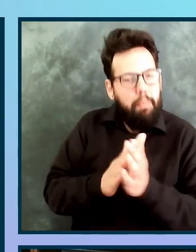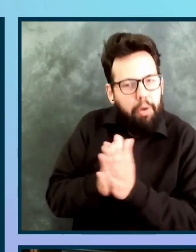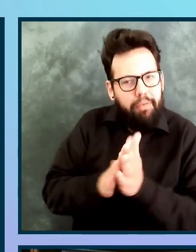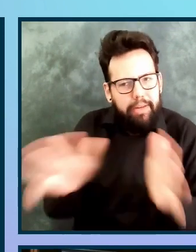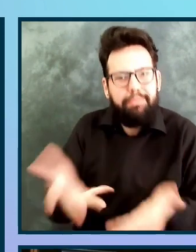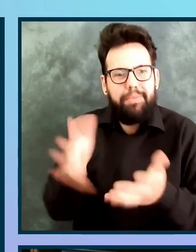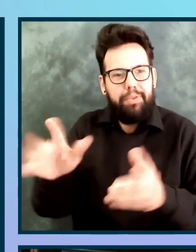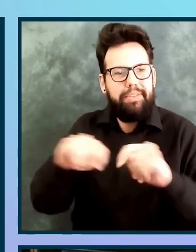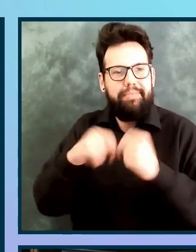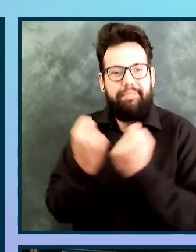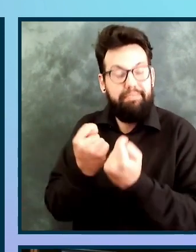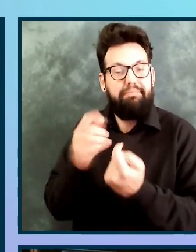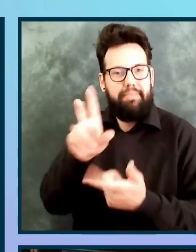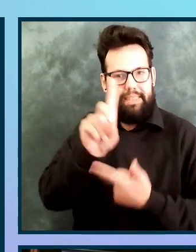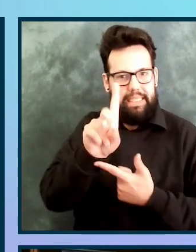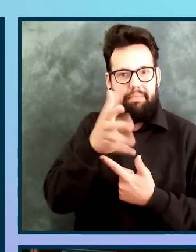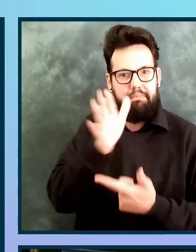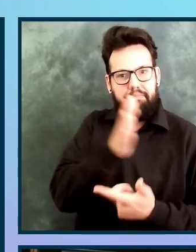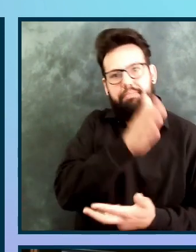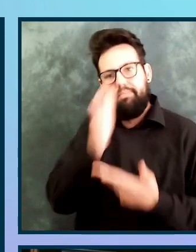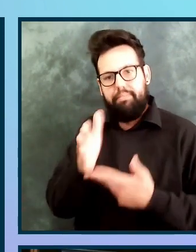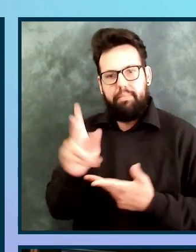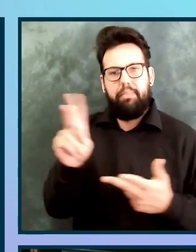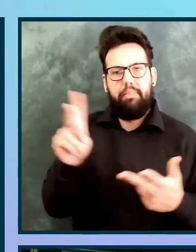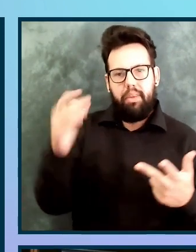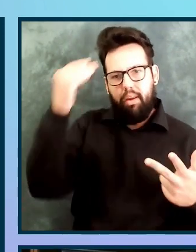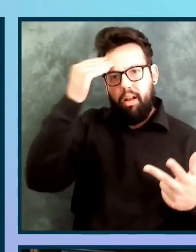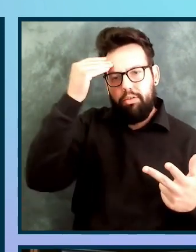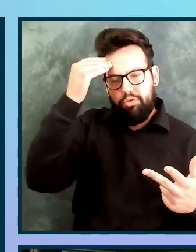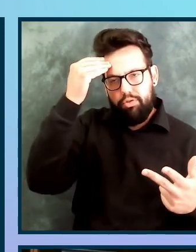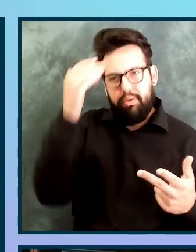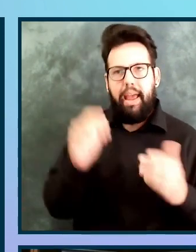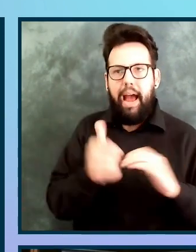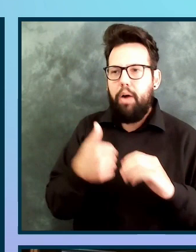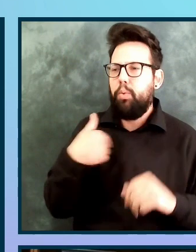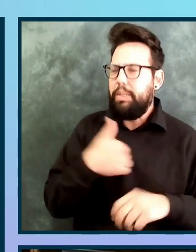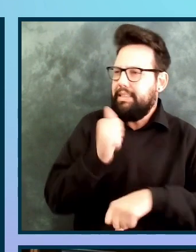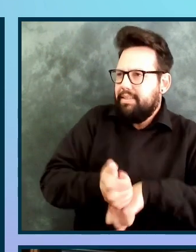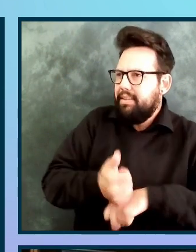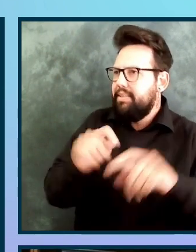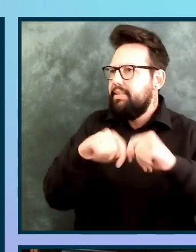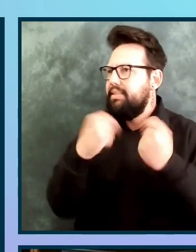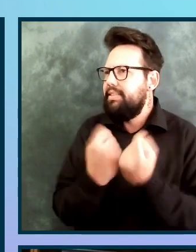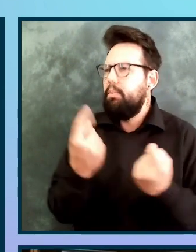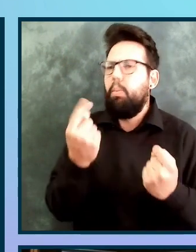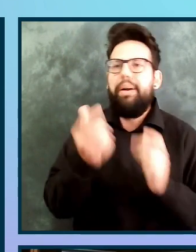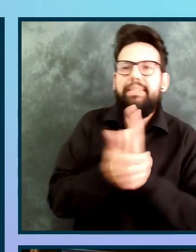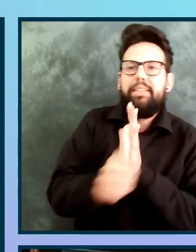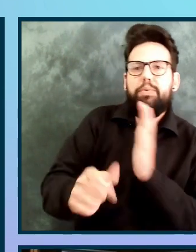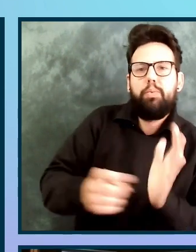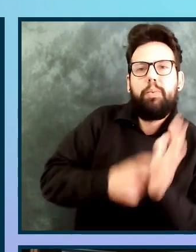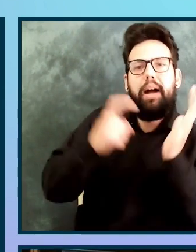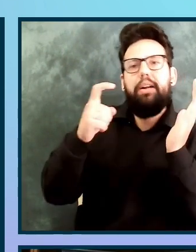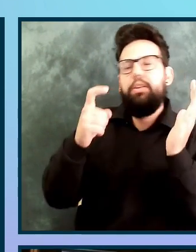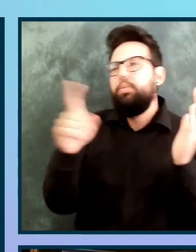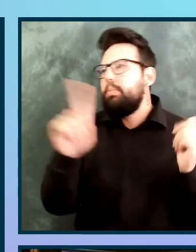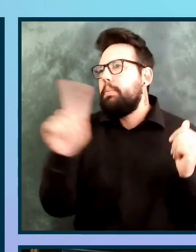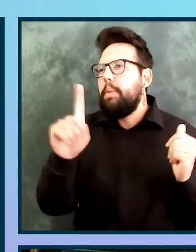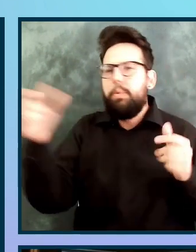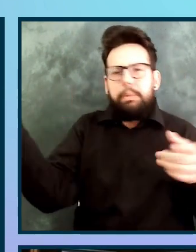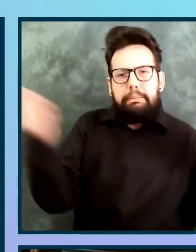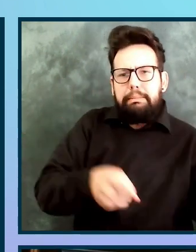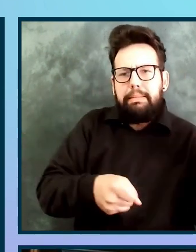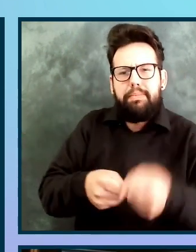in ADCAR is the knowledge stage. How do we make the change? How do we learn what we need? What skills are we going to have to acquire? Where do we find those